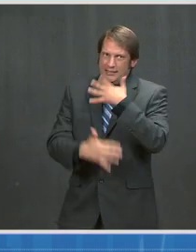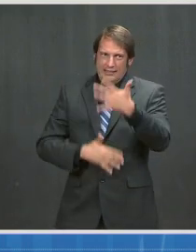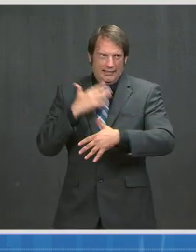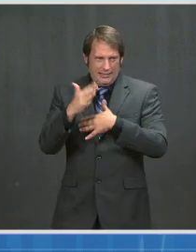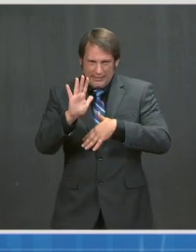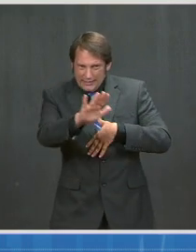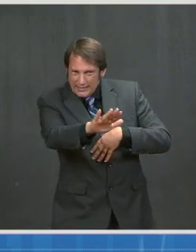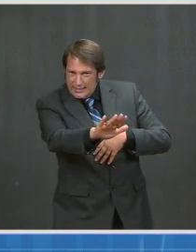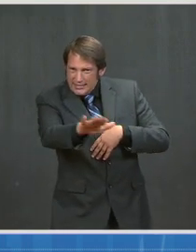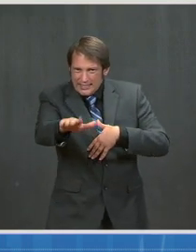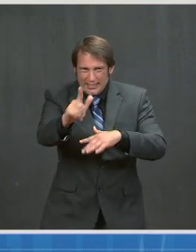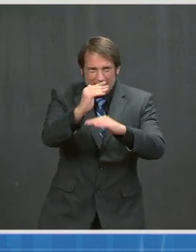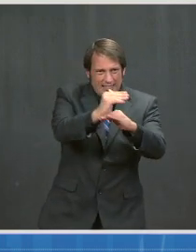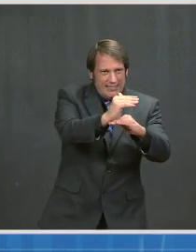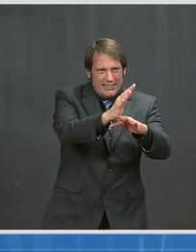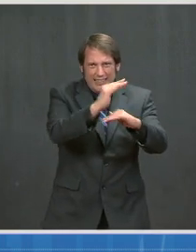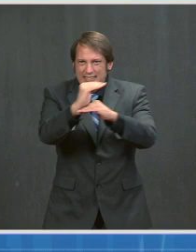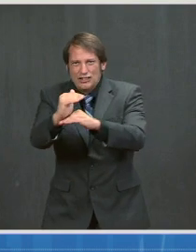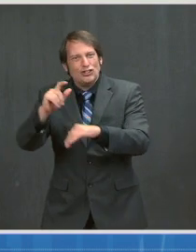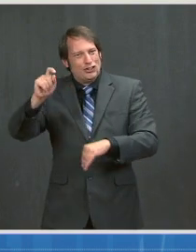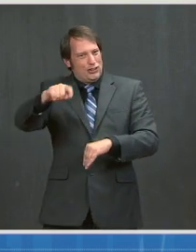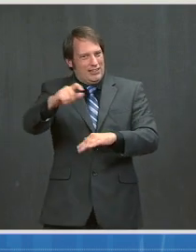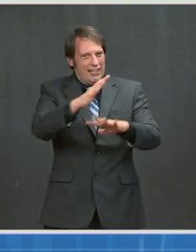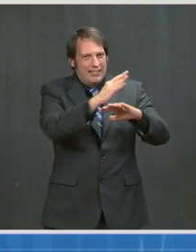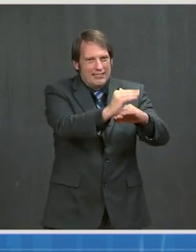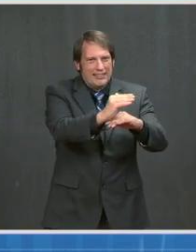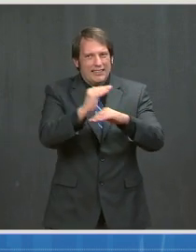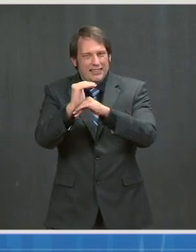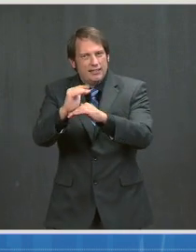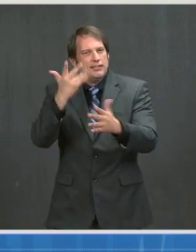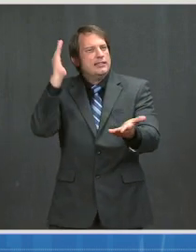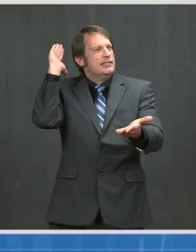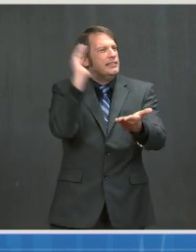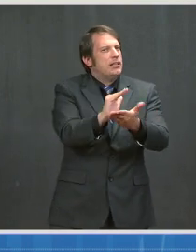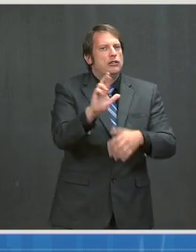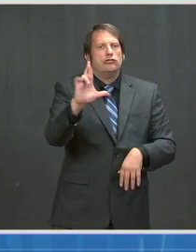if they are not, the risks of clusters can be prevented